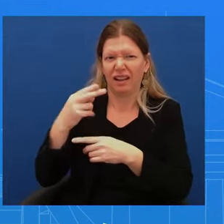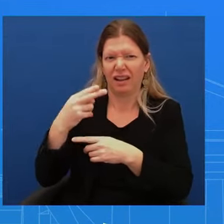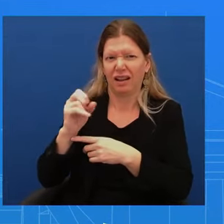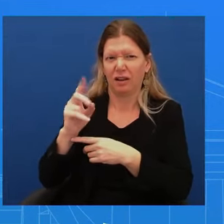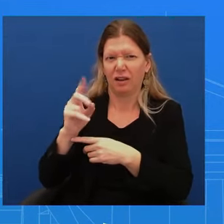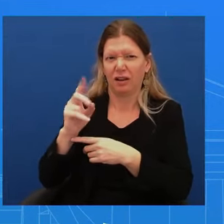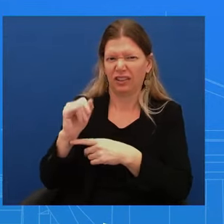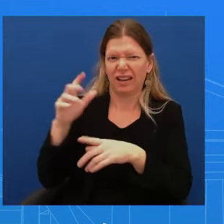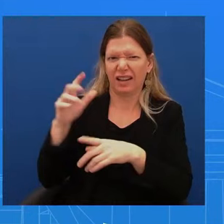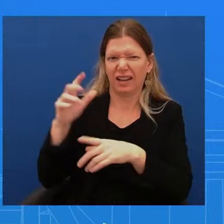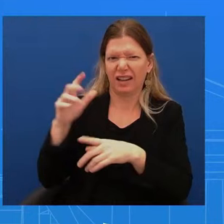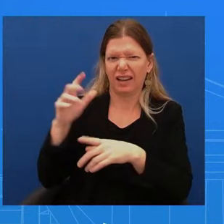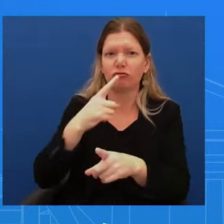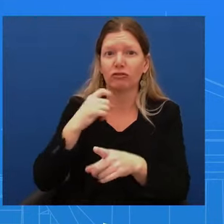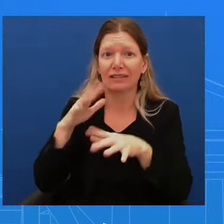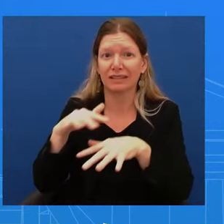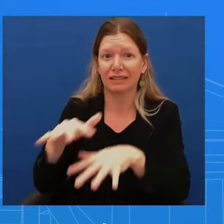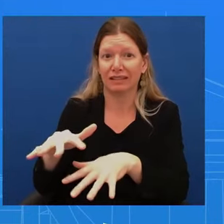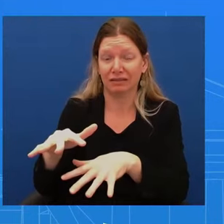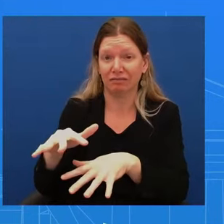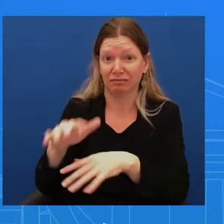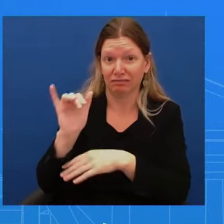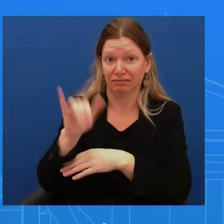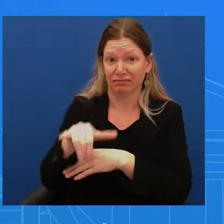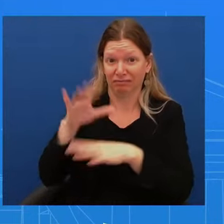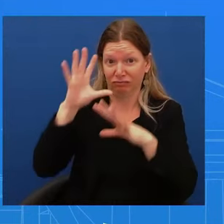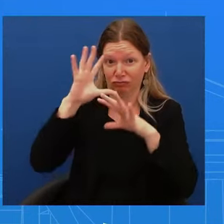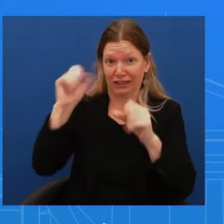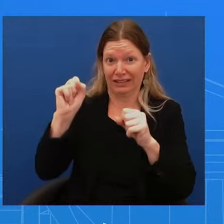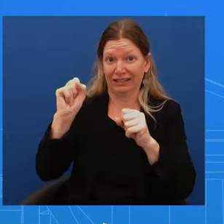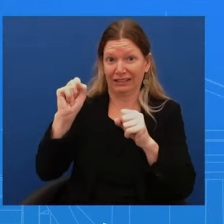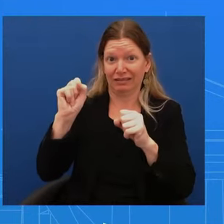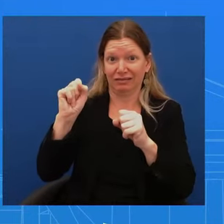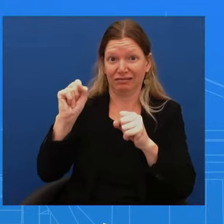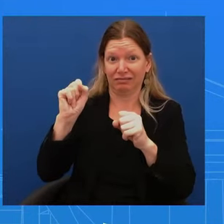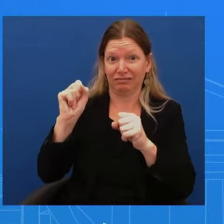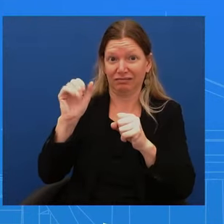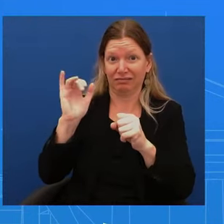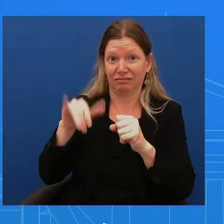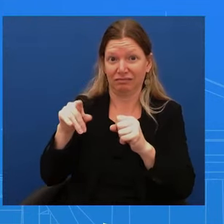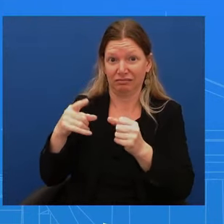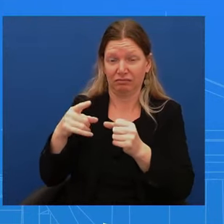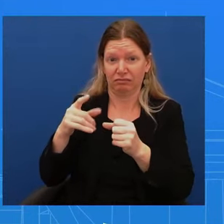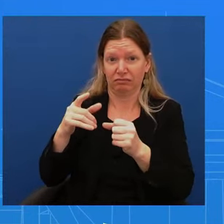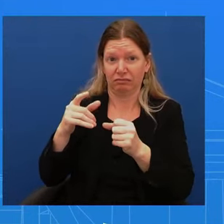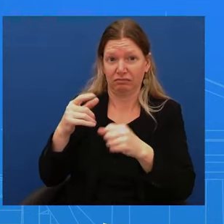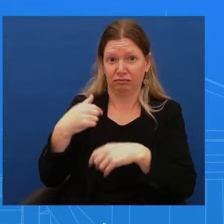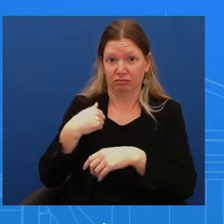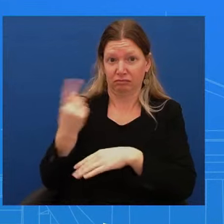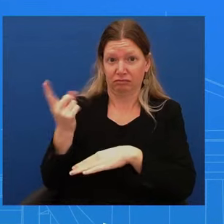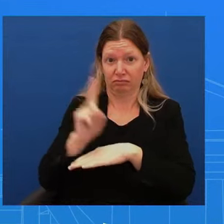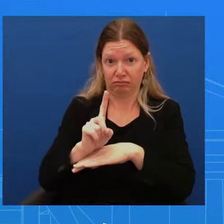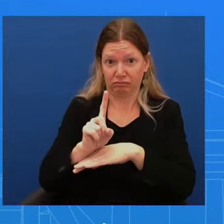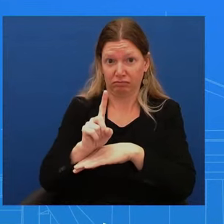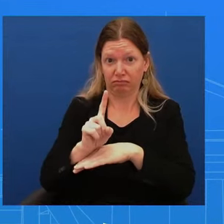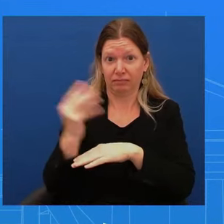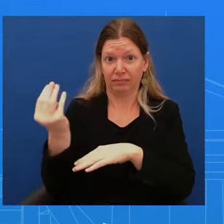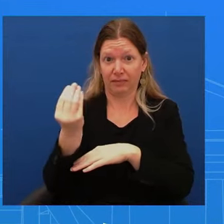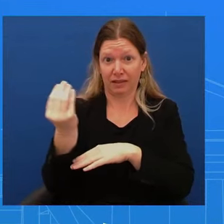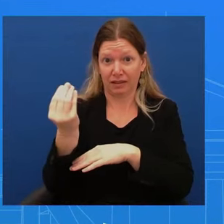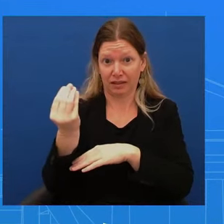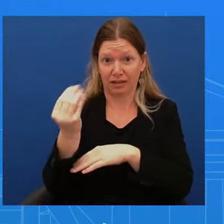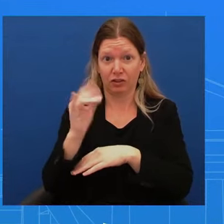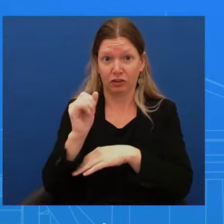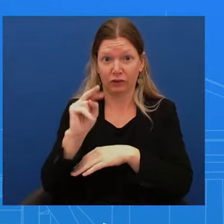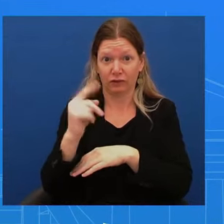Wednesday. You saw we did that. I came to the podium and entered that out. From Monday, the 1st of January through Wednesday, the 3rd, the National Security